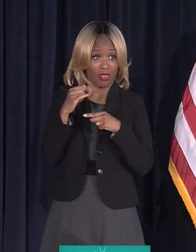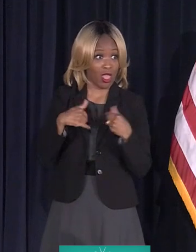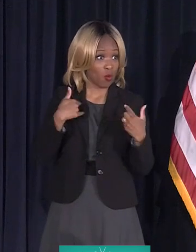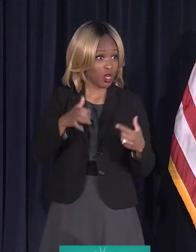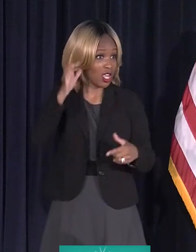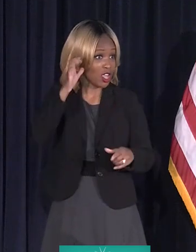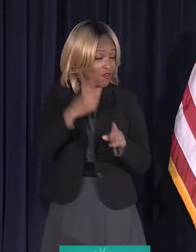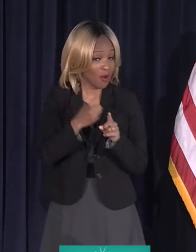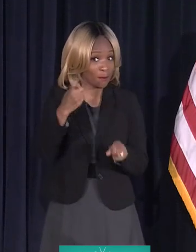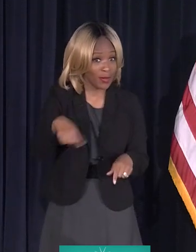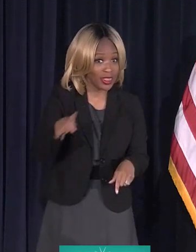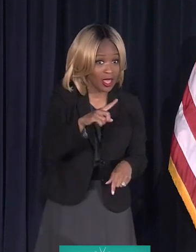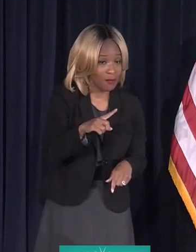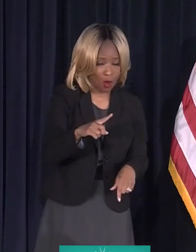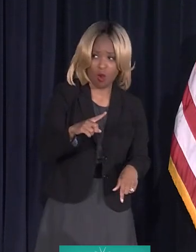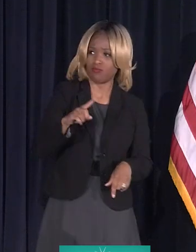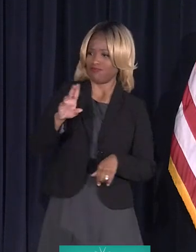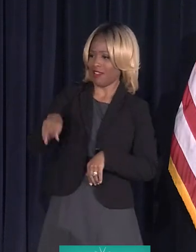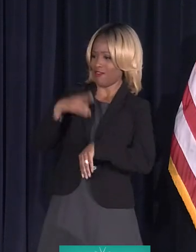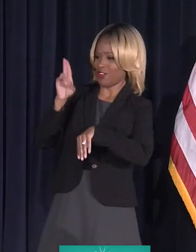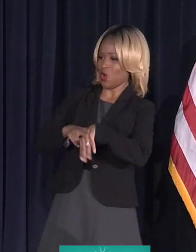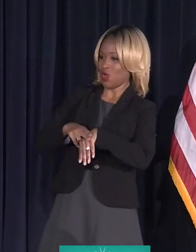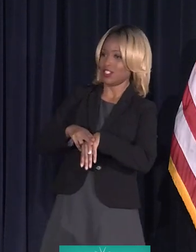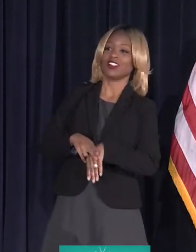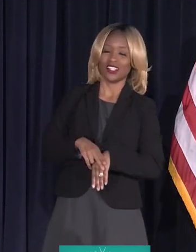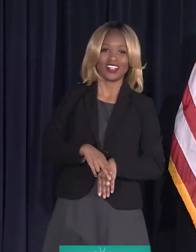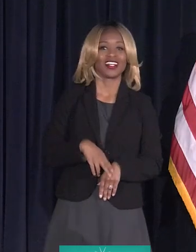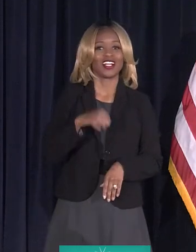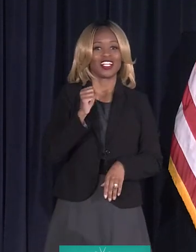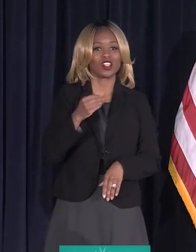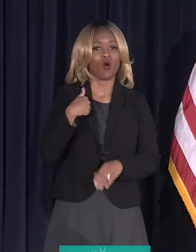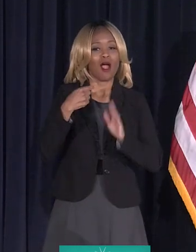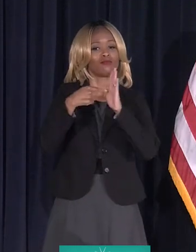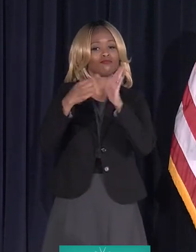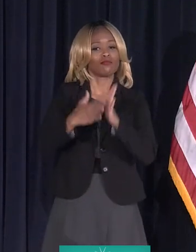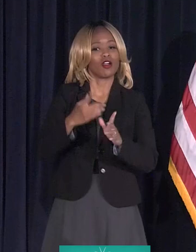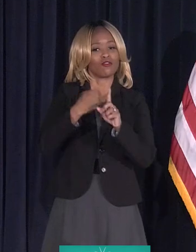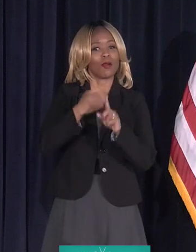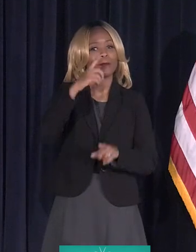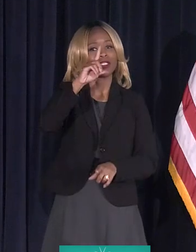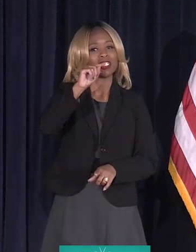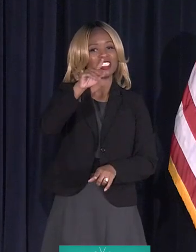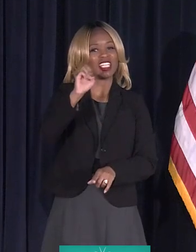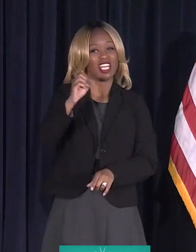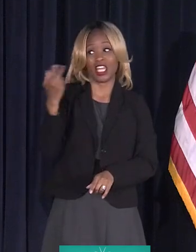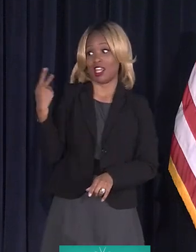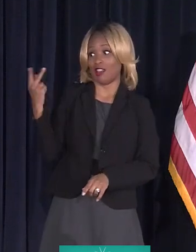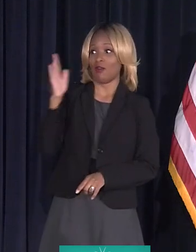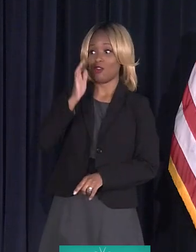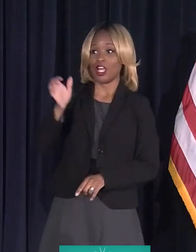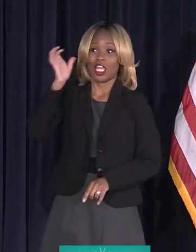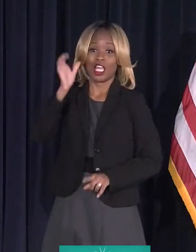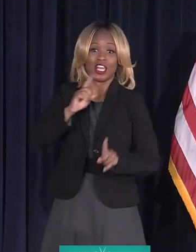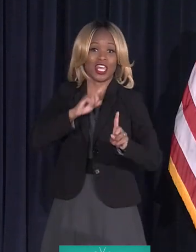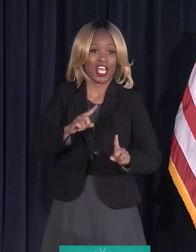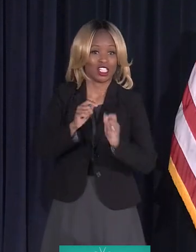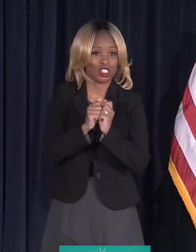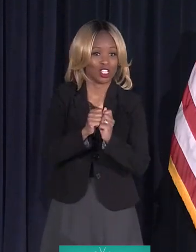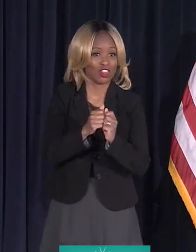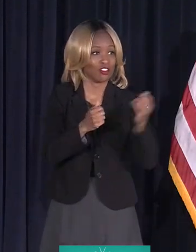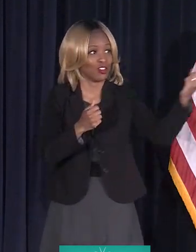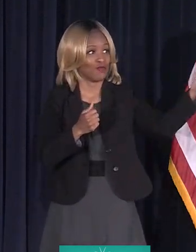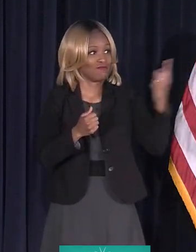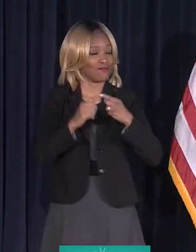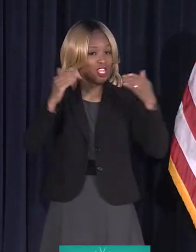them? Of course. All right. So, there's a representative from DTE, and you and I are going to hear the answer together. So, come on up and introduce